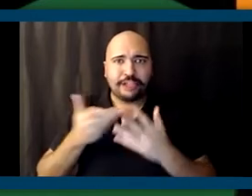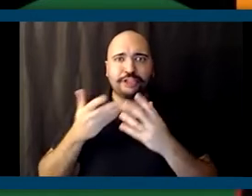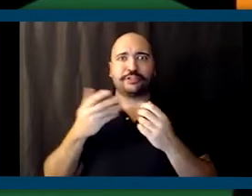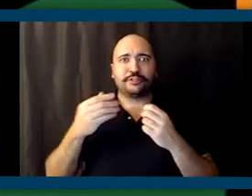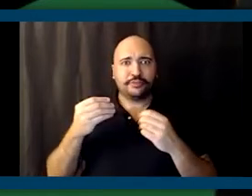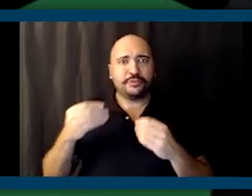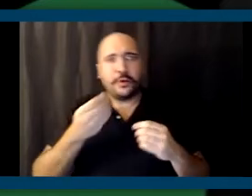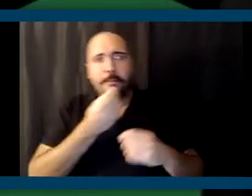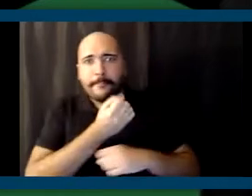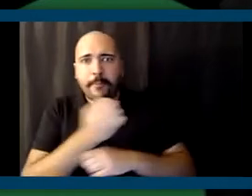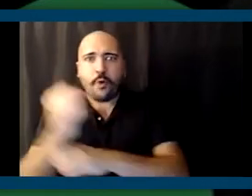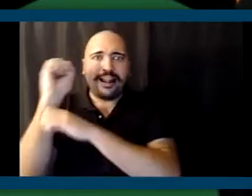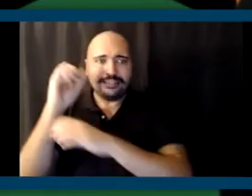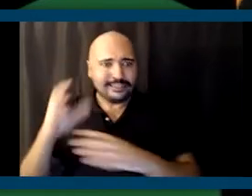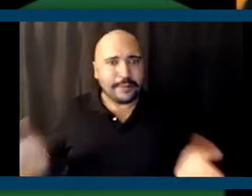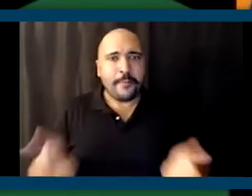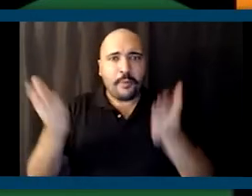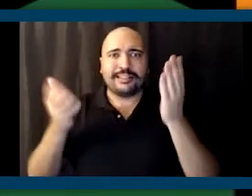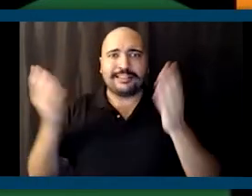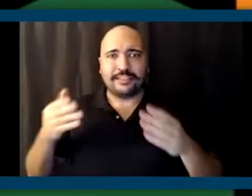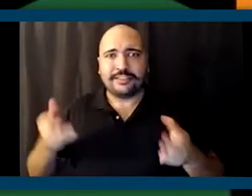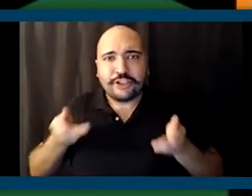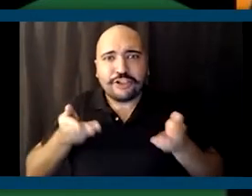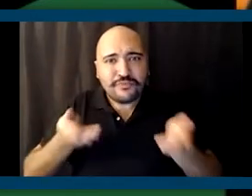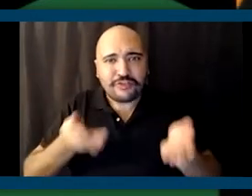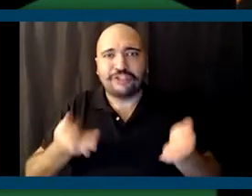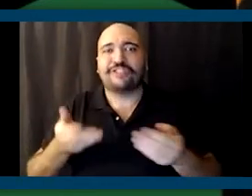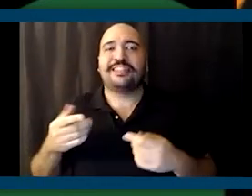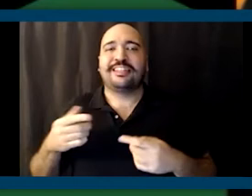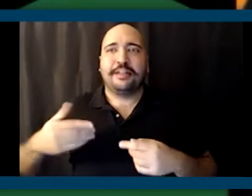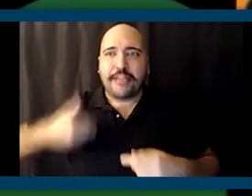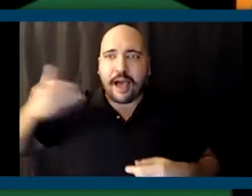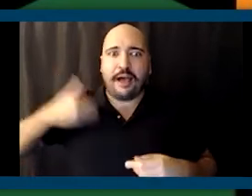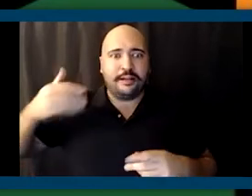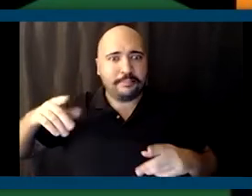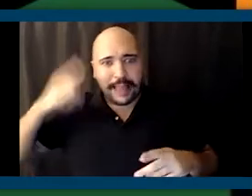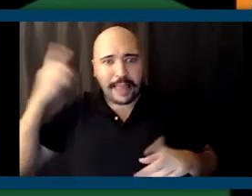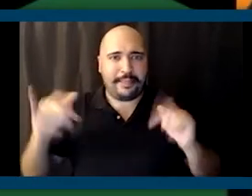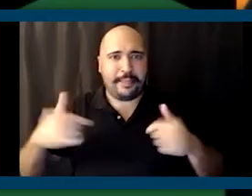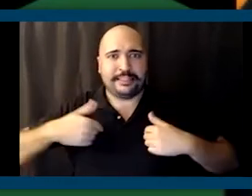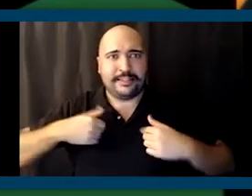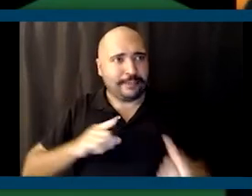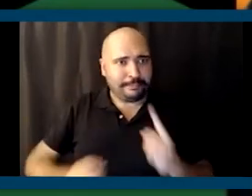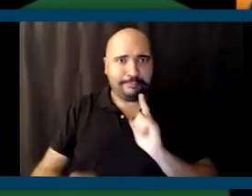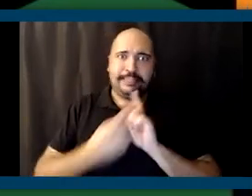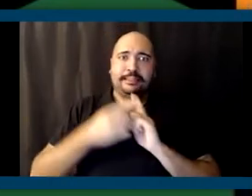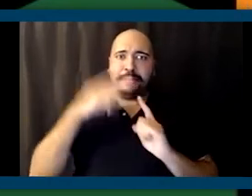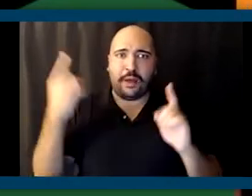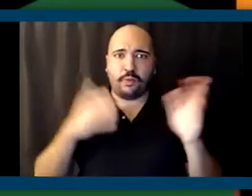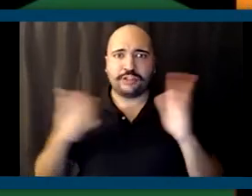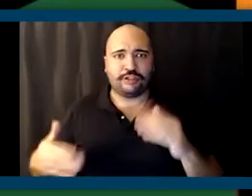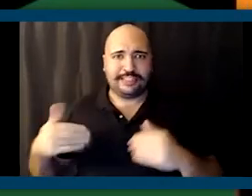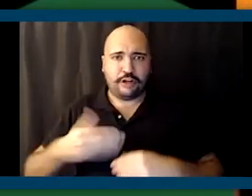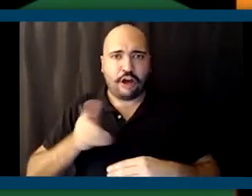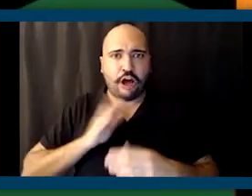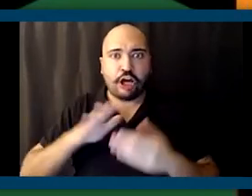supporting, and nurturing a young Black town like myself. That means meeting us where we are, meeting young Black organizers in our communities, and in